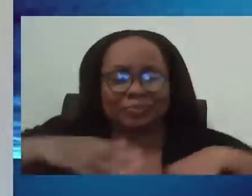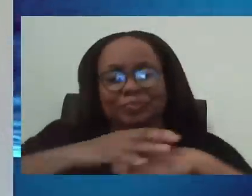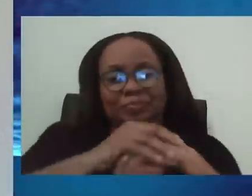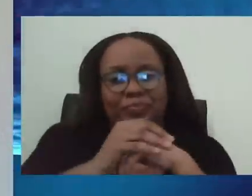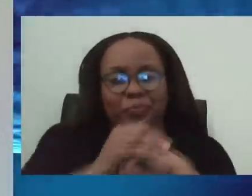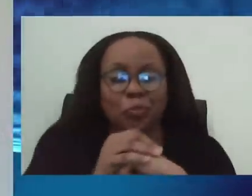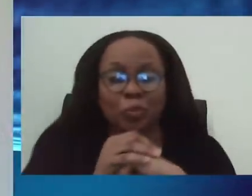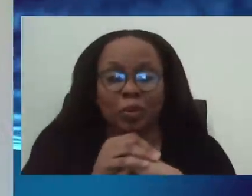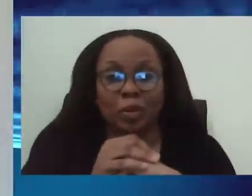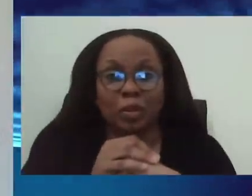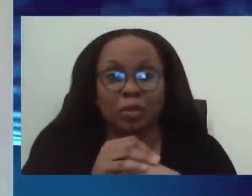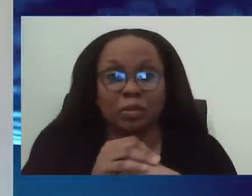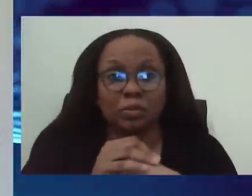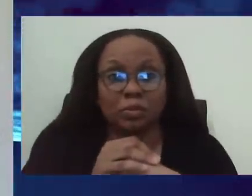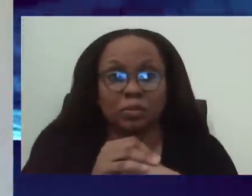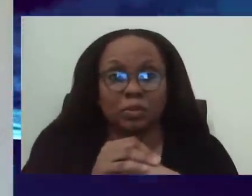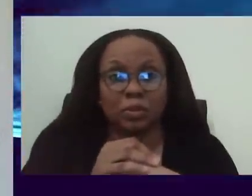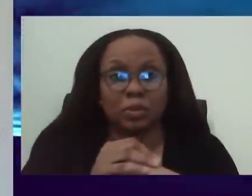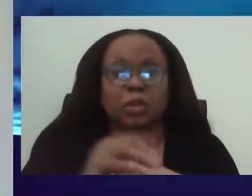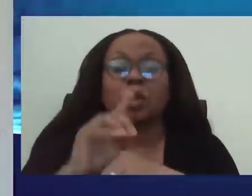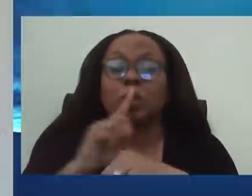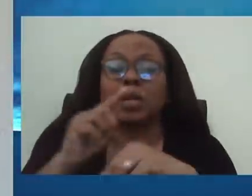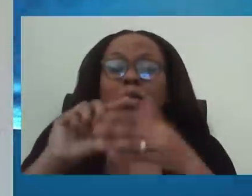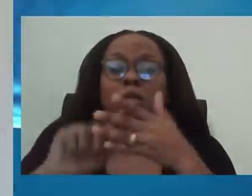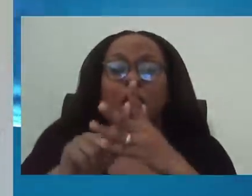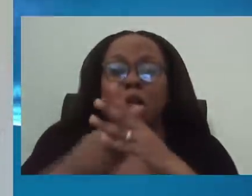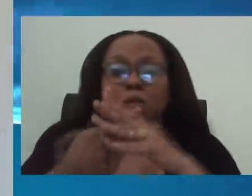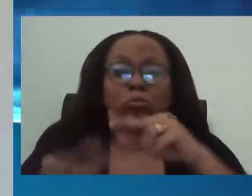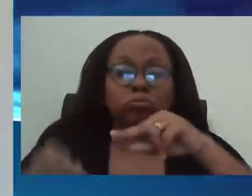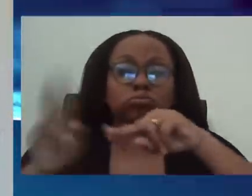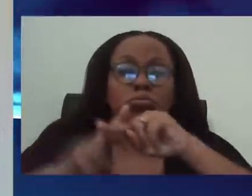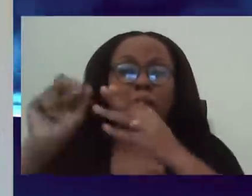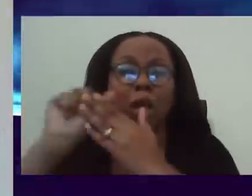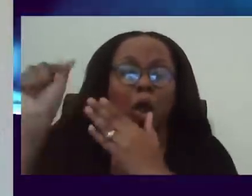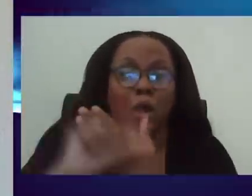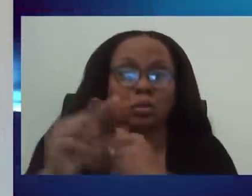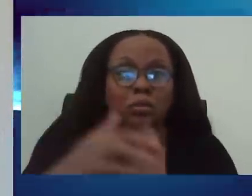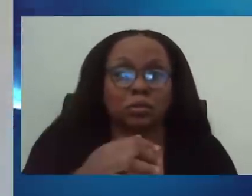August. Is there a follow-up question?